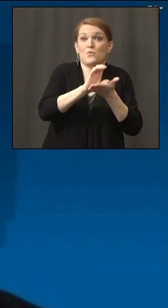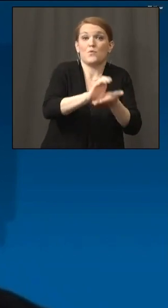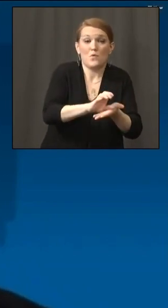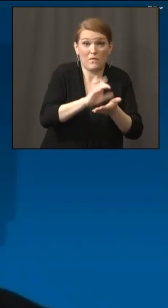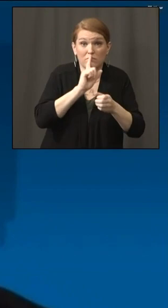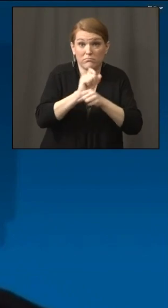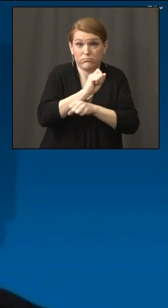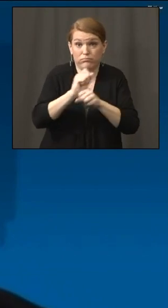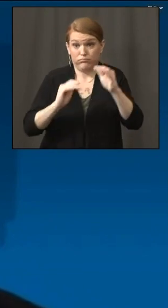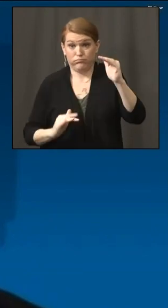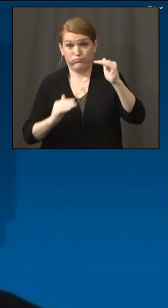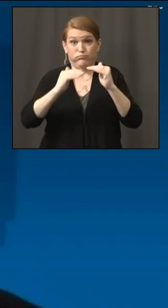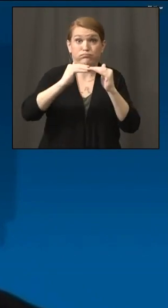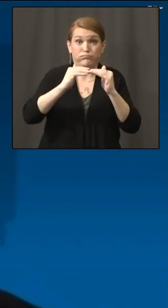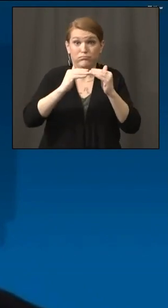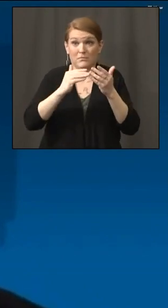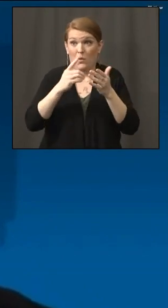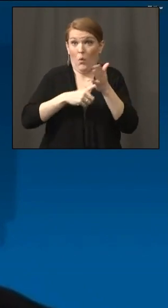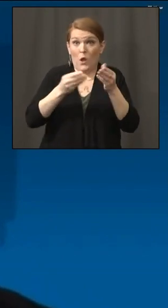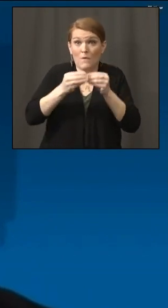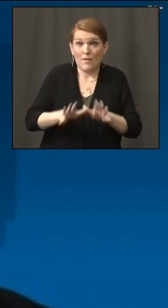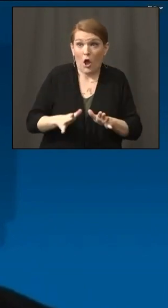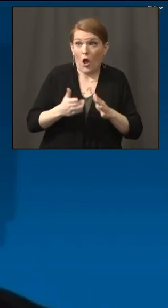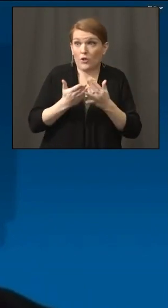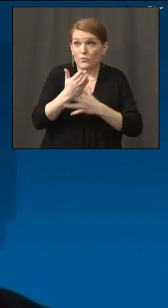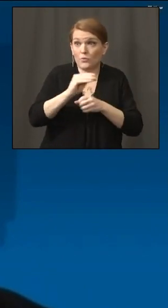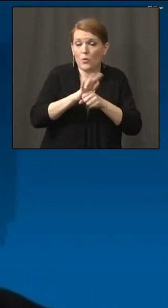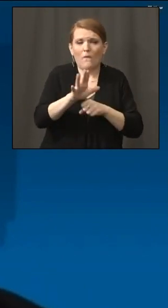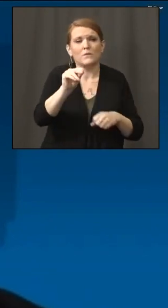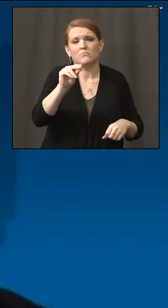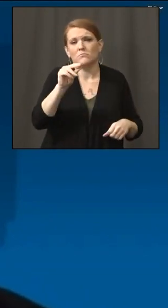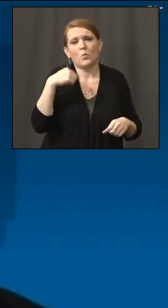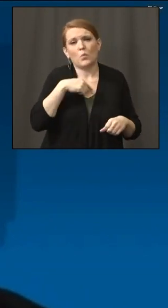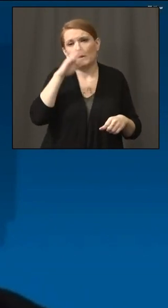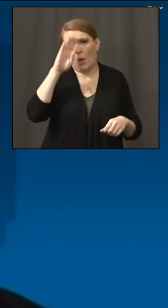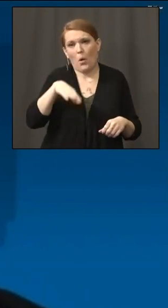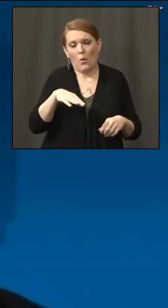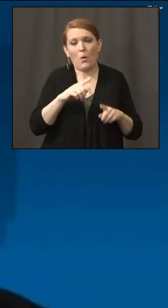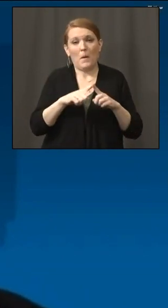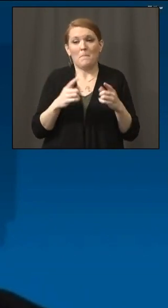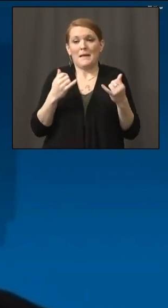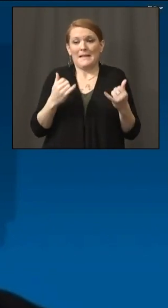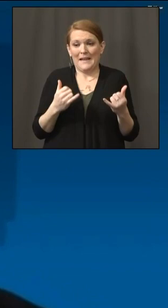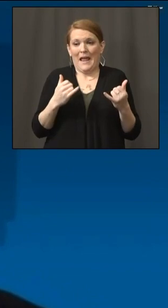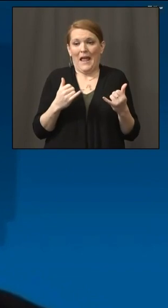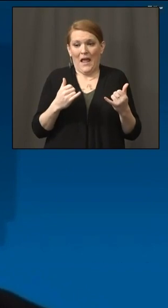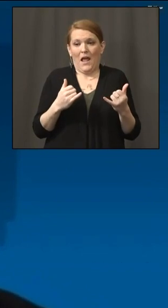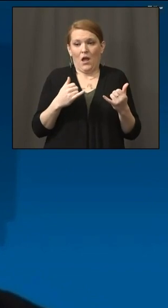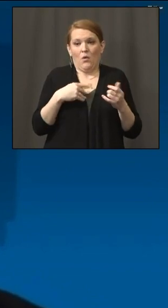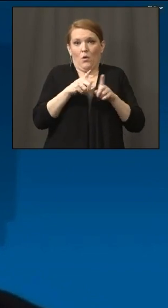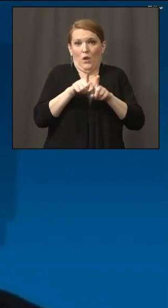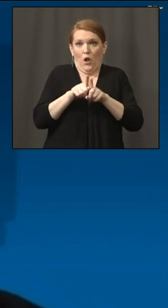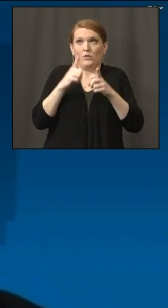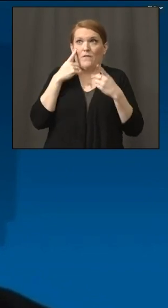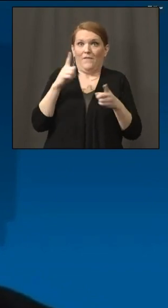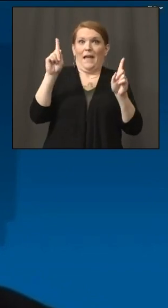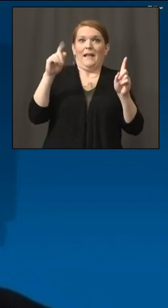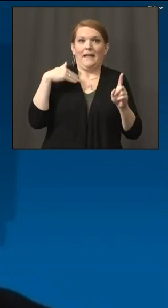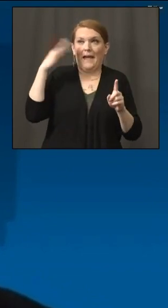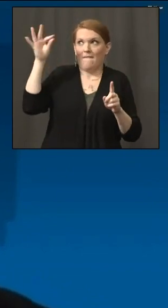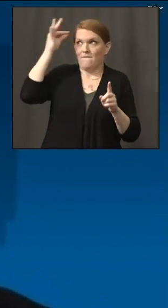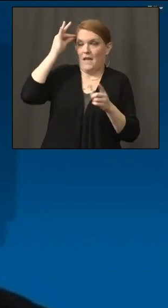faced through this process. But we know that now we have the long-anticipated federal stimulus bill